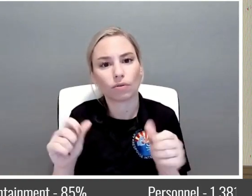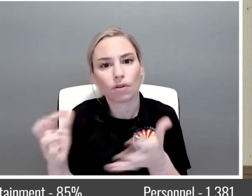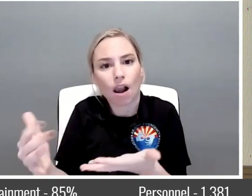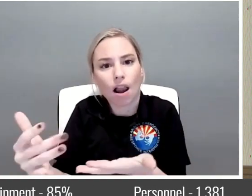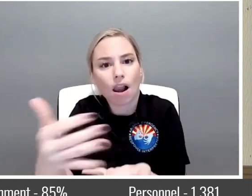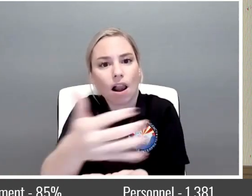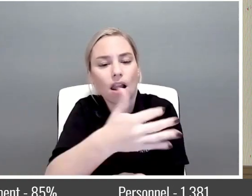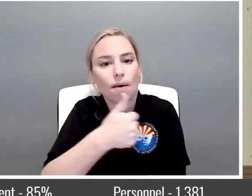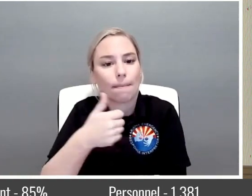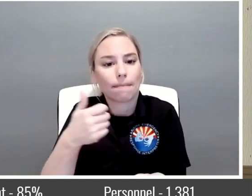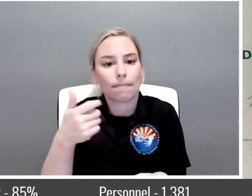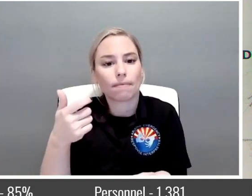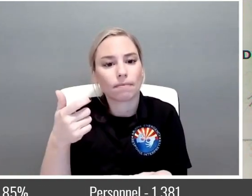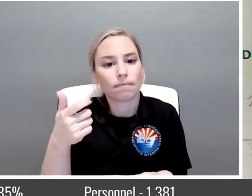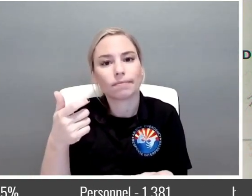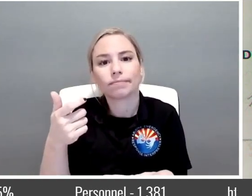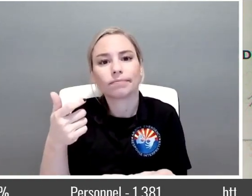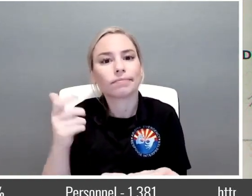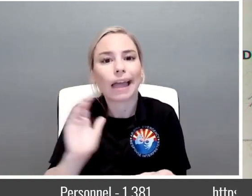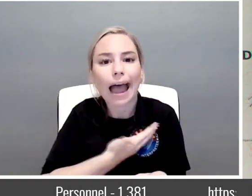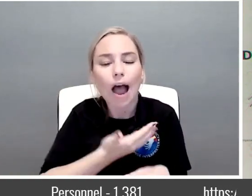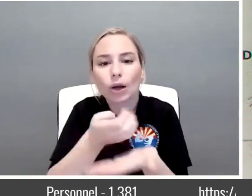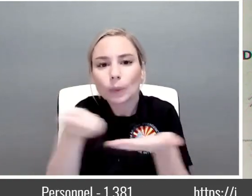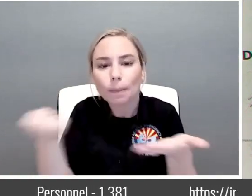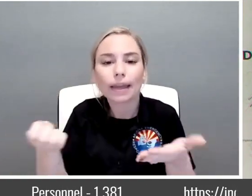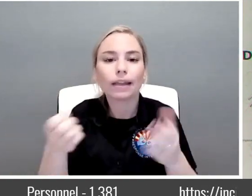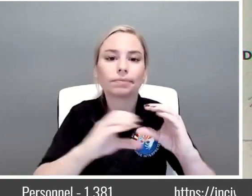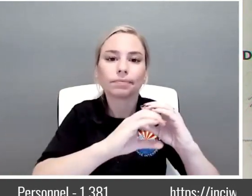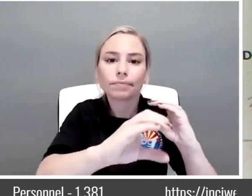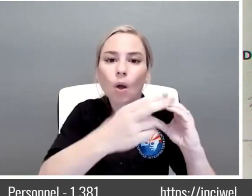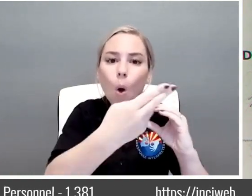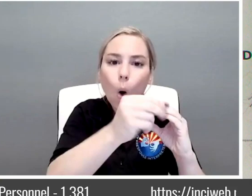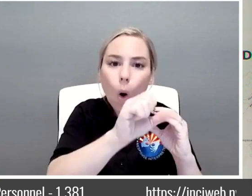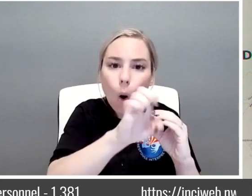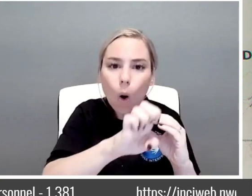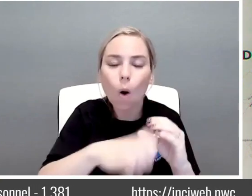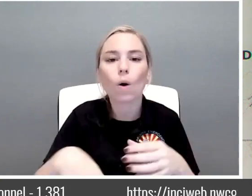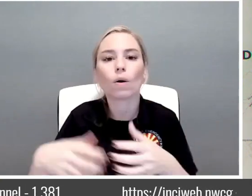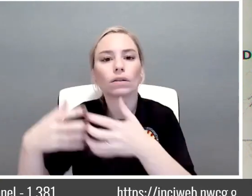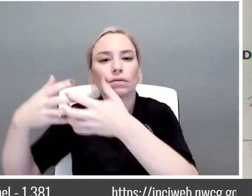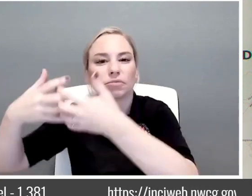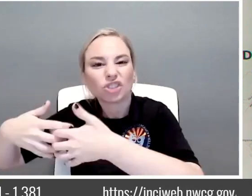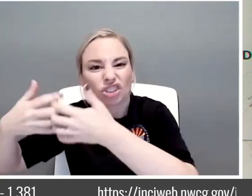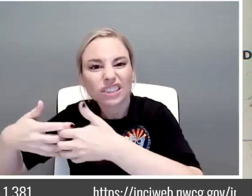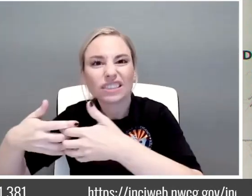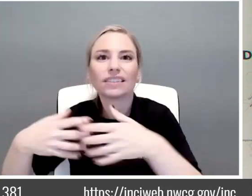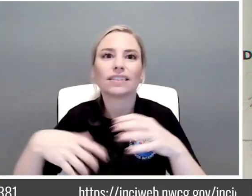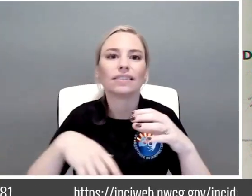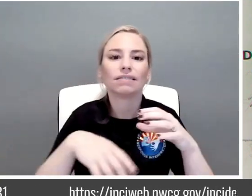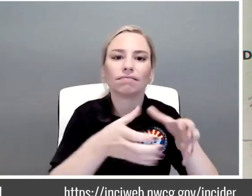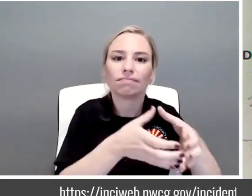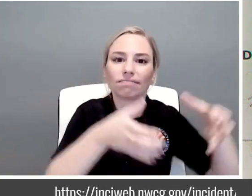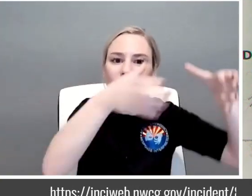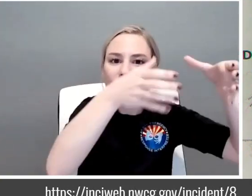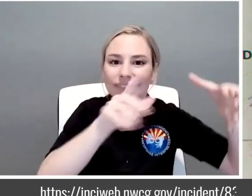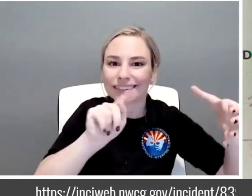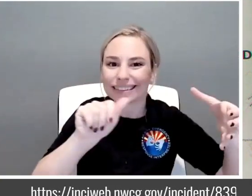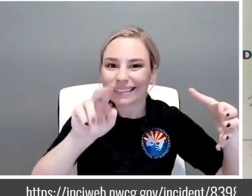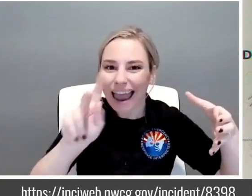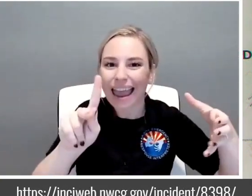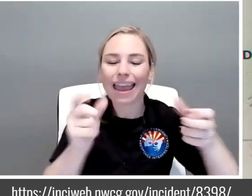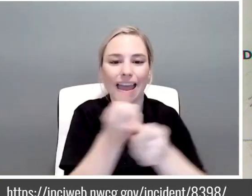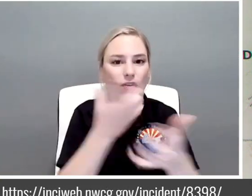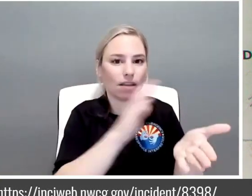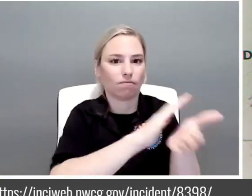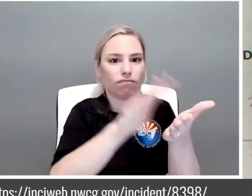pumps, portable tanks and those types of things. We're trying to get that stuff off the fire because we're no longer in need of that and get that